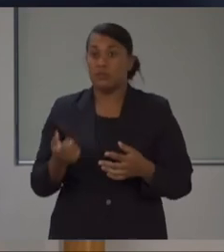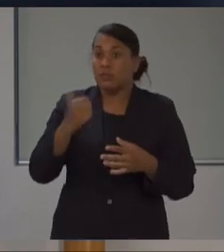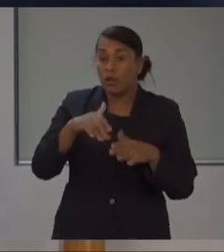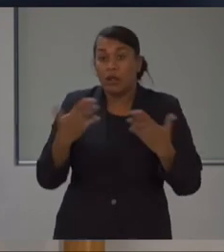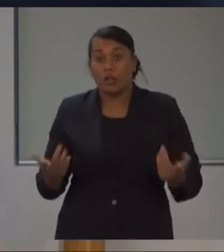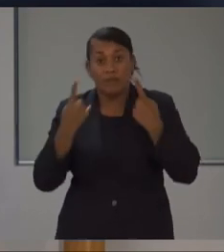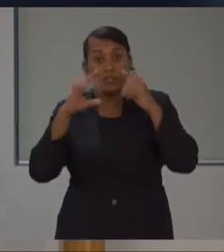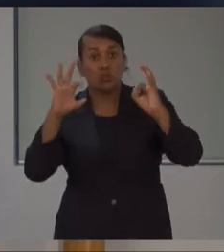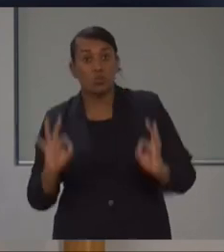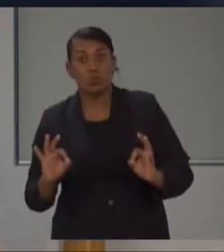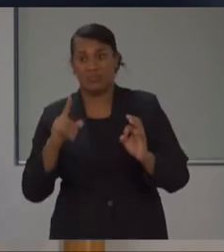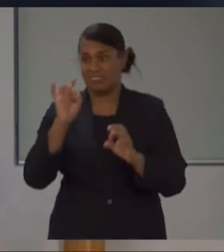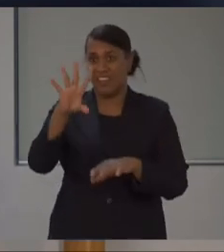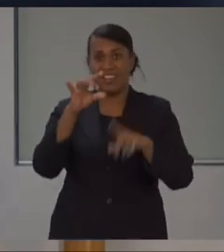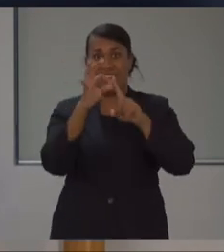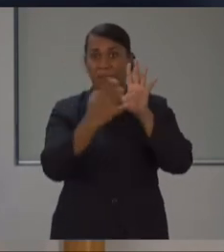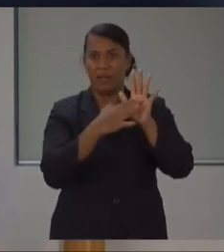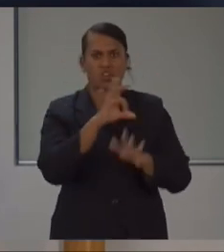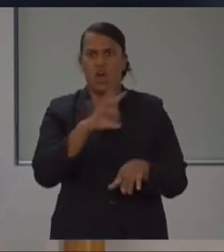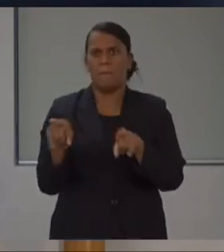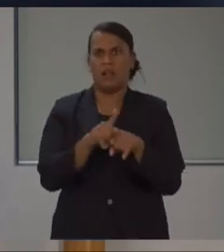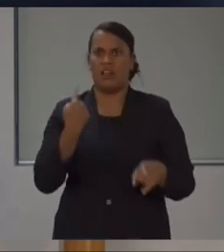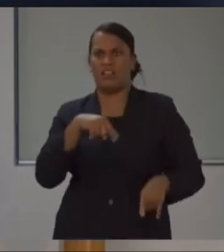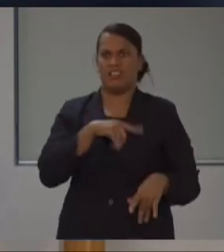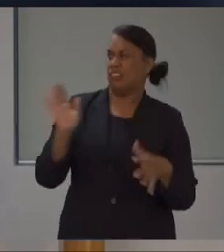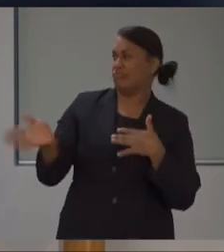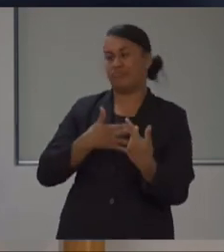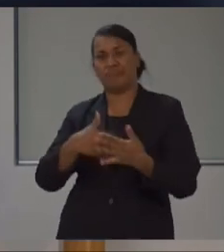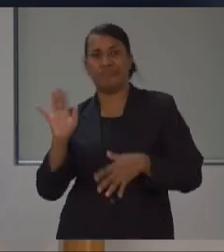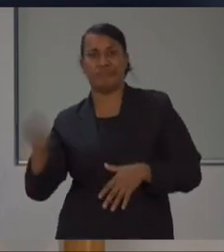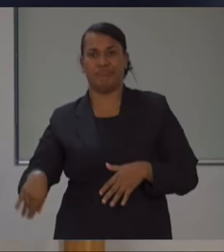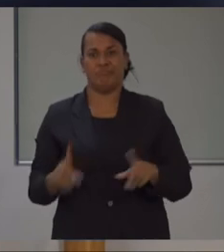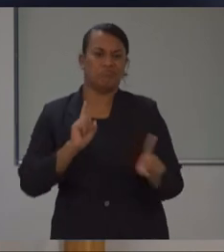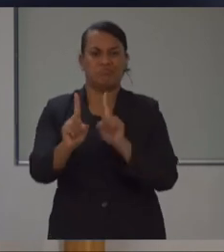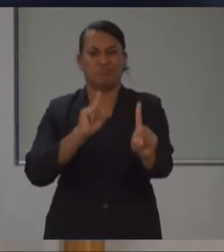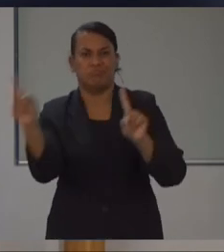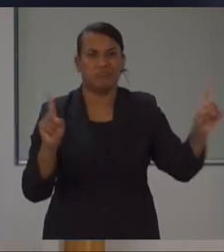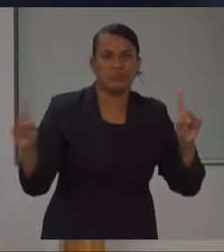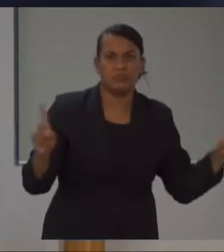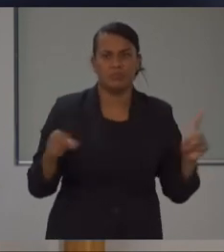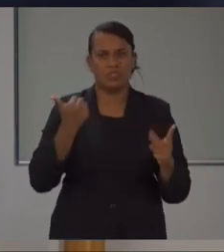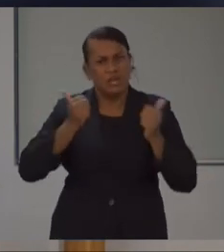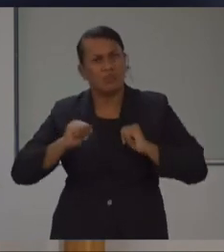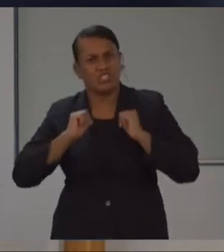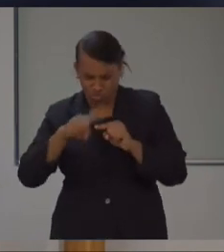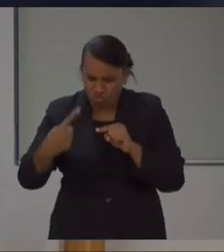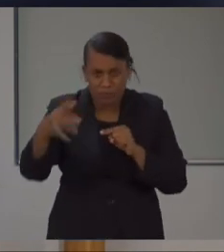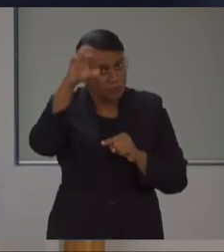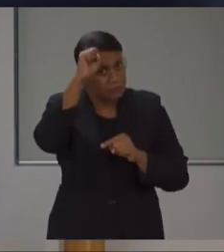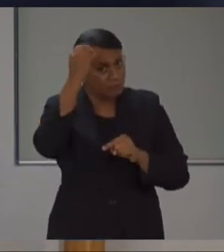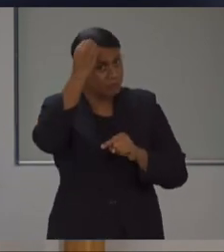10pm, it doesn't mean that we congregate and we stay very close to one another. We must continue to practice social distancing.